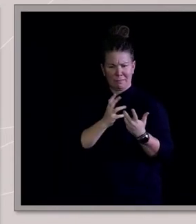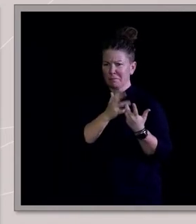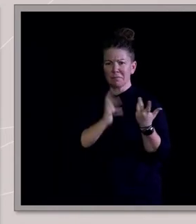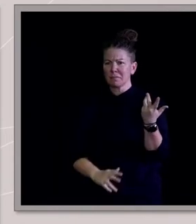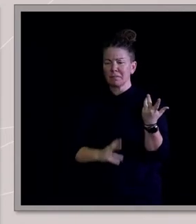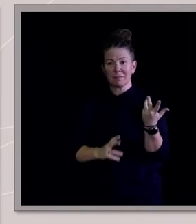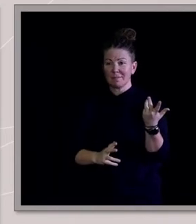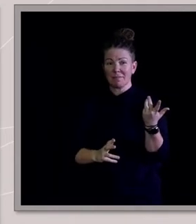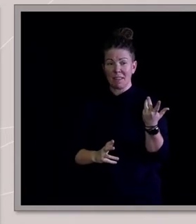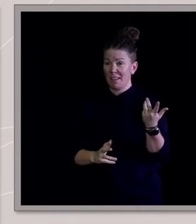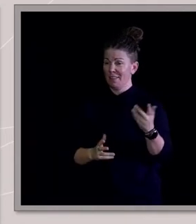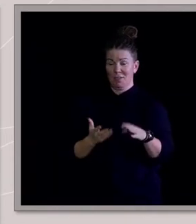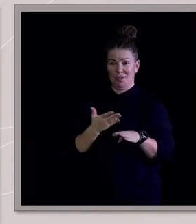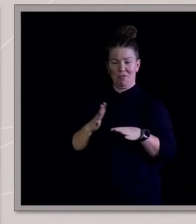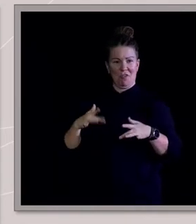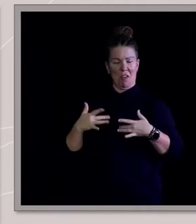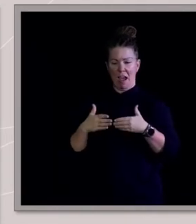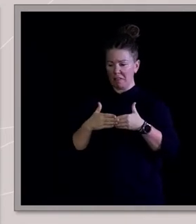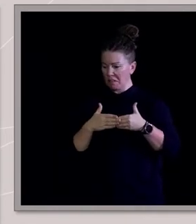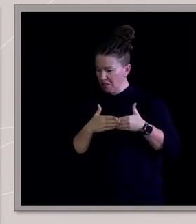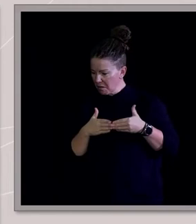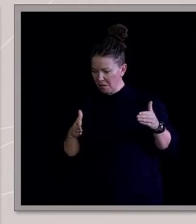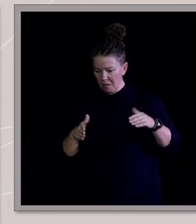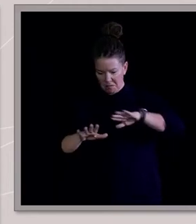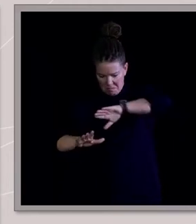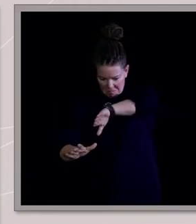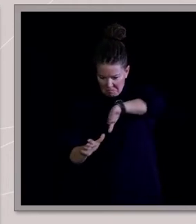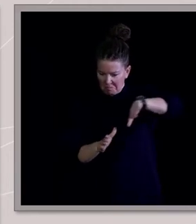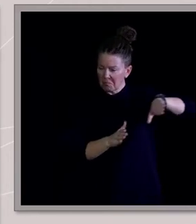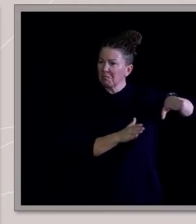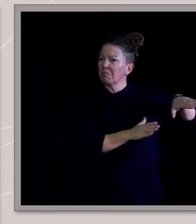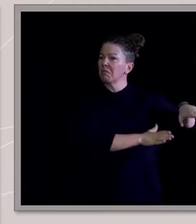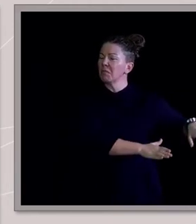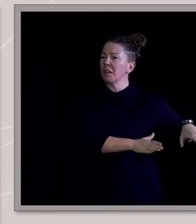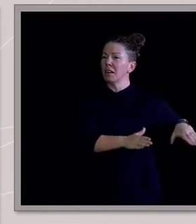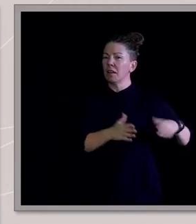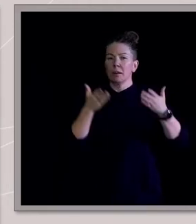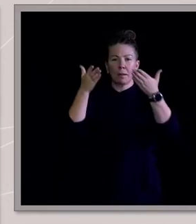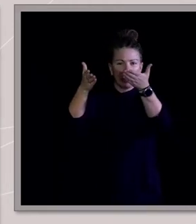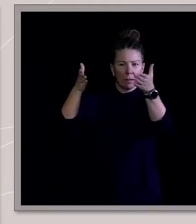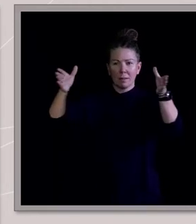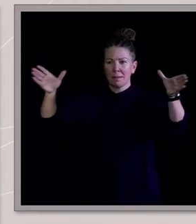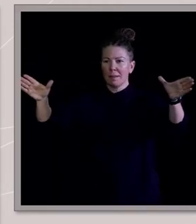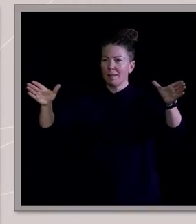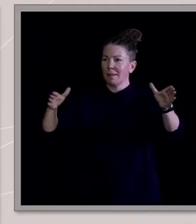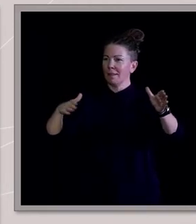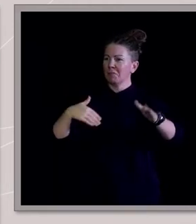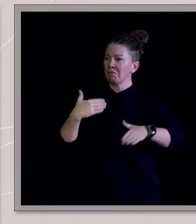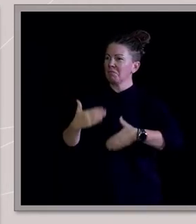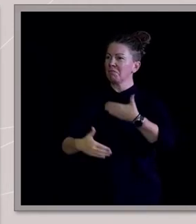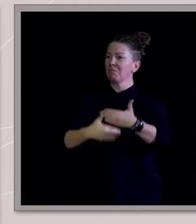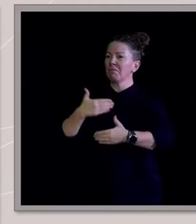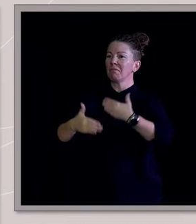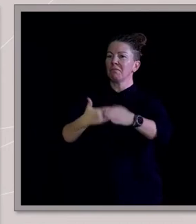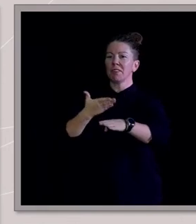beginning of a whole new chapter of my life where I'd cleared away the building blocks that had been given to me through the circumstances